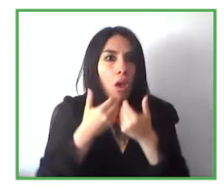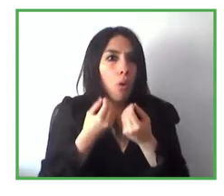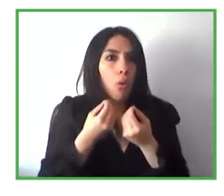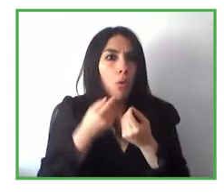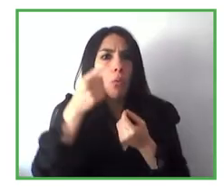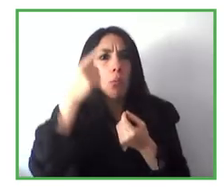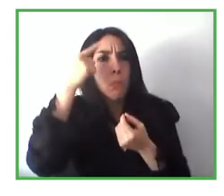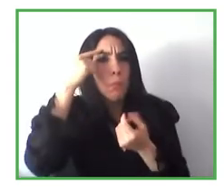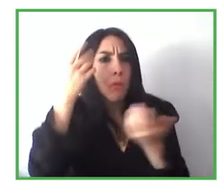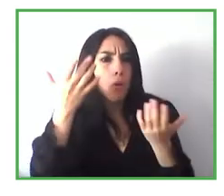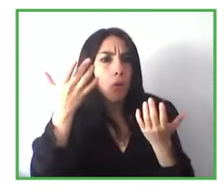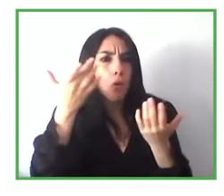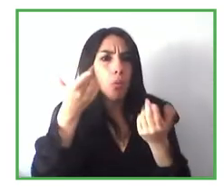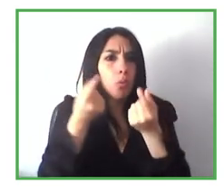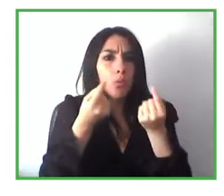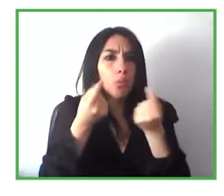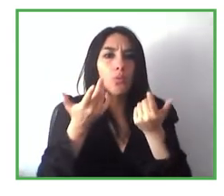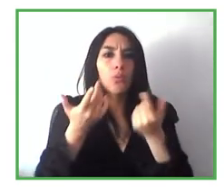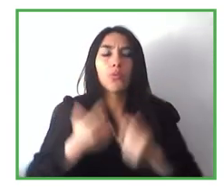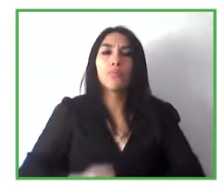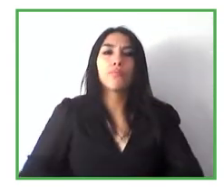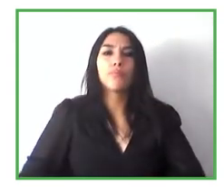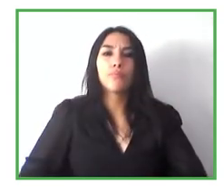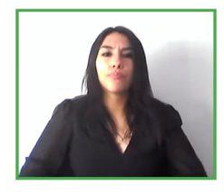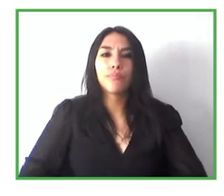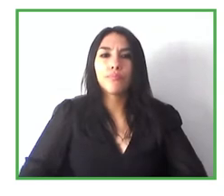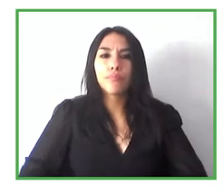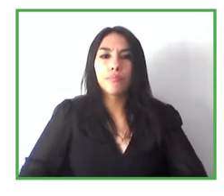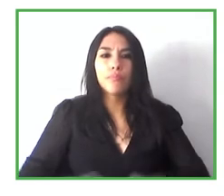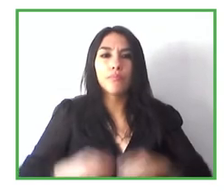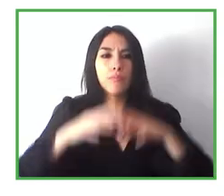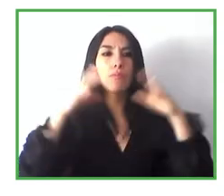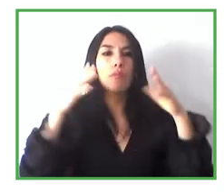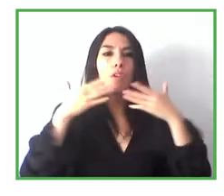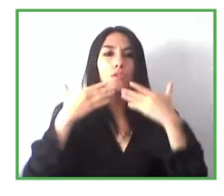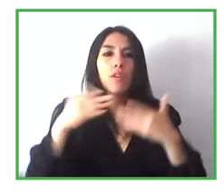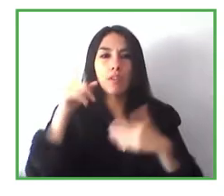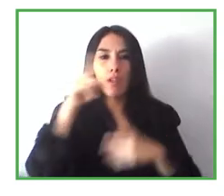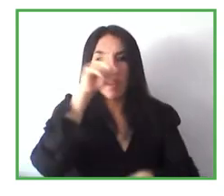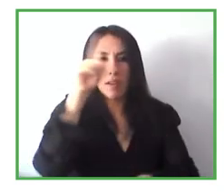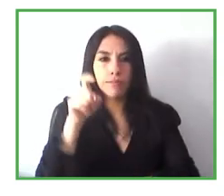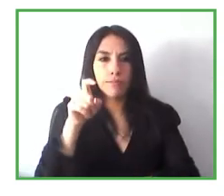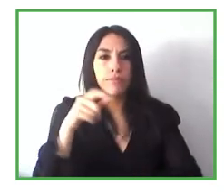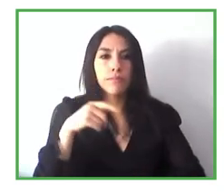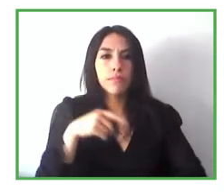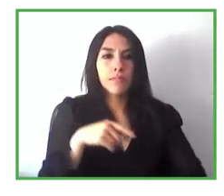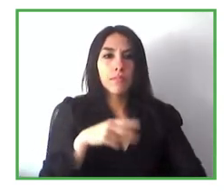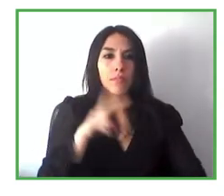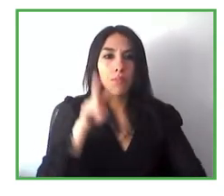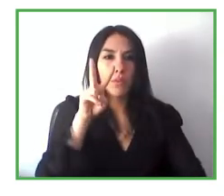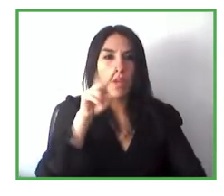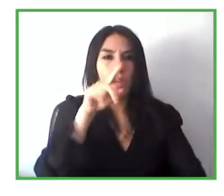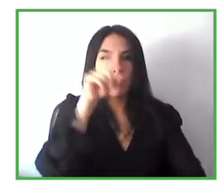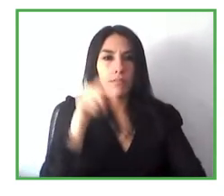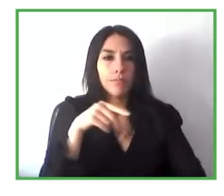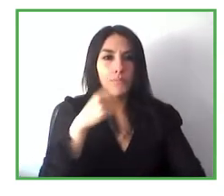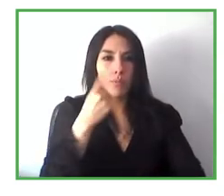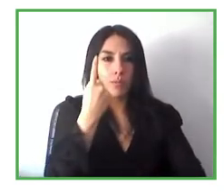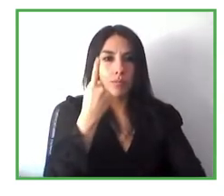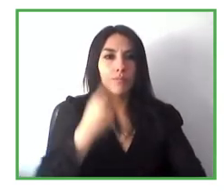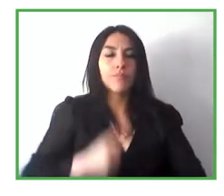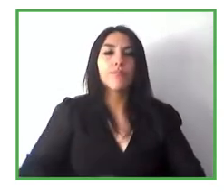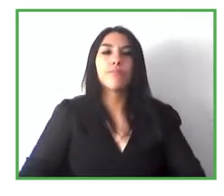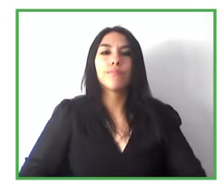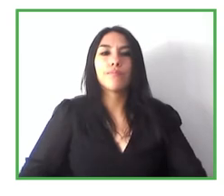thought about this? Yes, thank you very much for your question. It's like three questions in one. Well, first of all, we